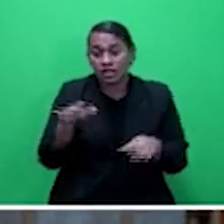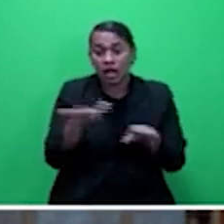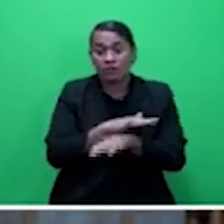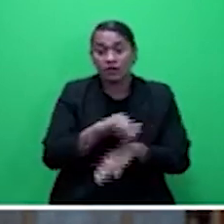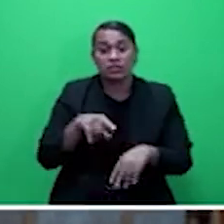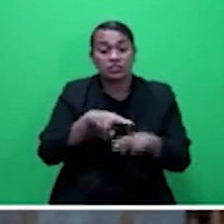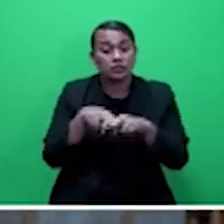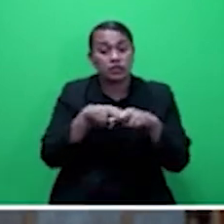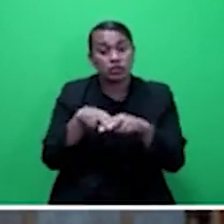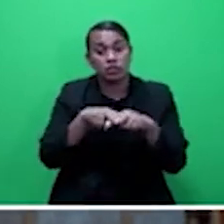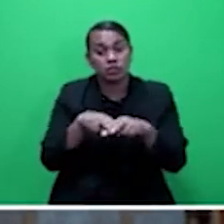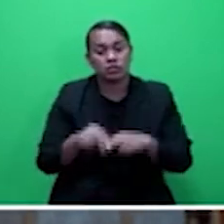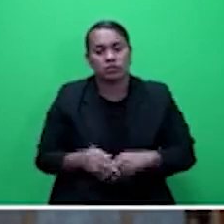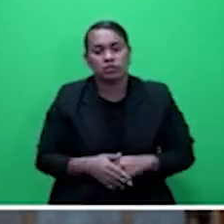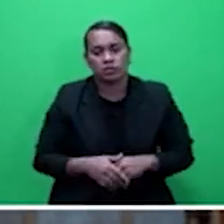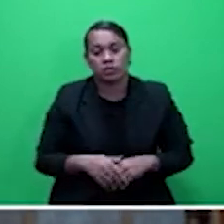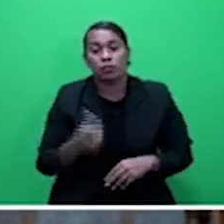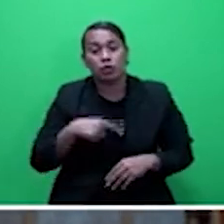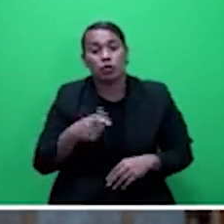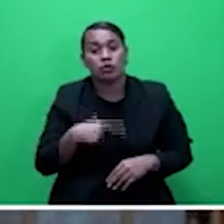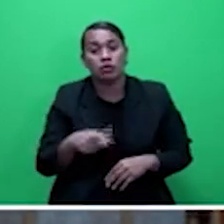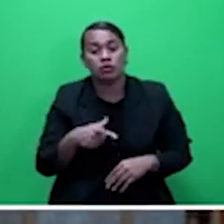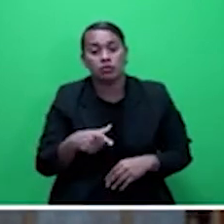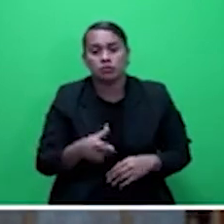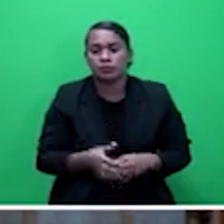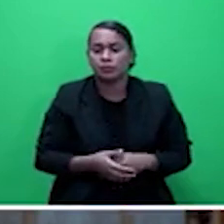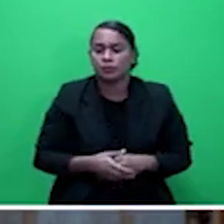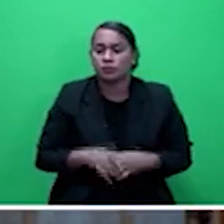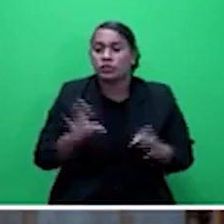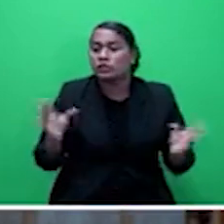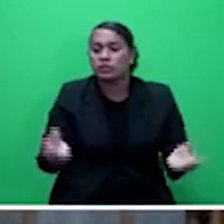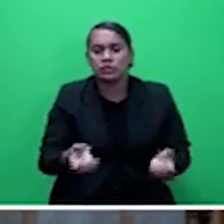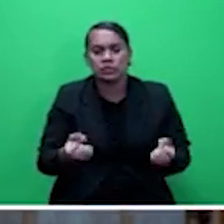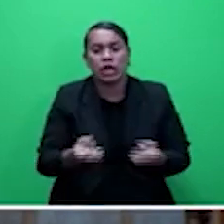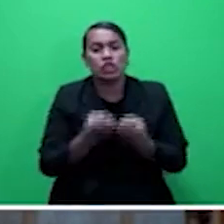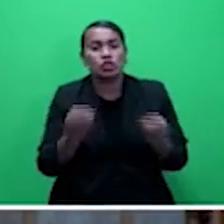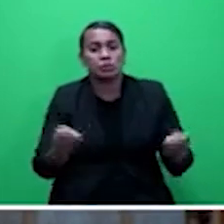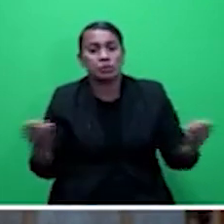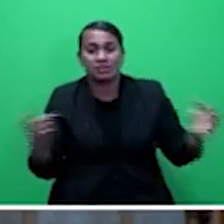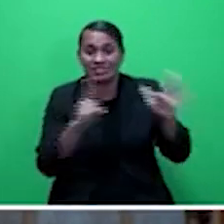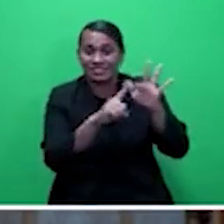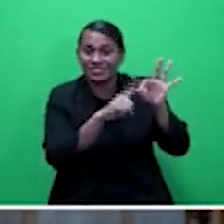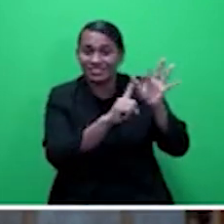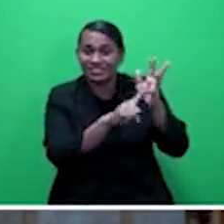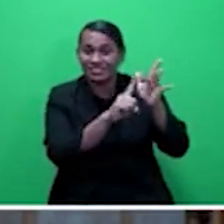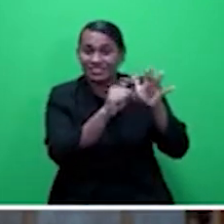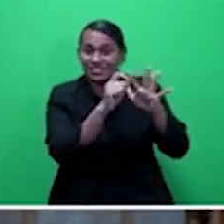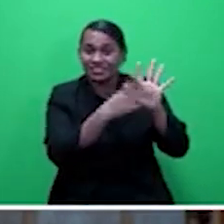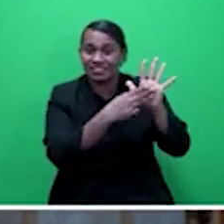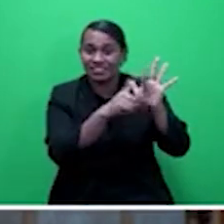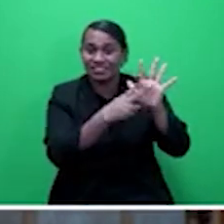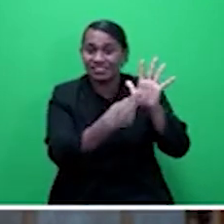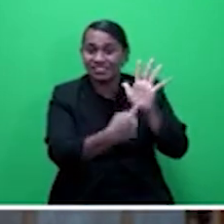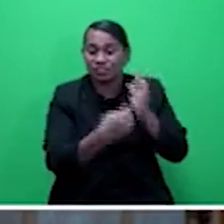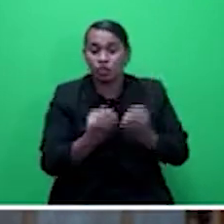terms of the equipment needed, the investments they need to make. And